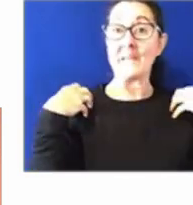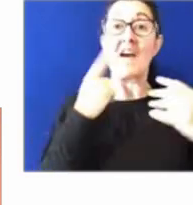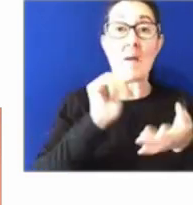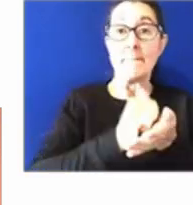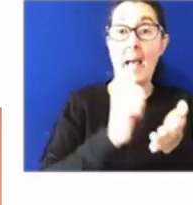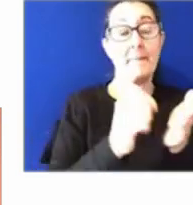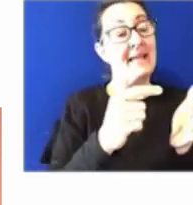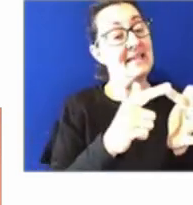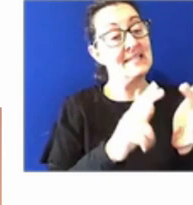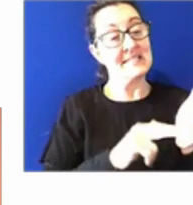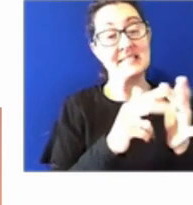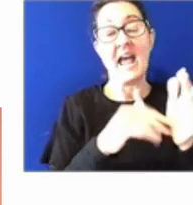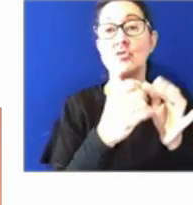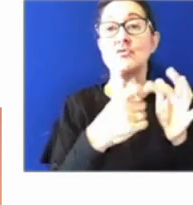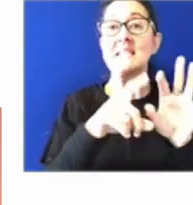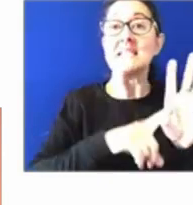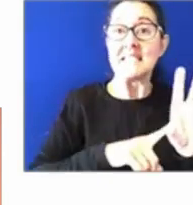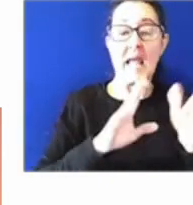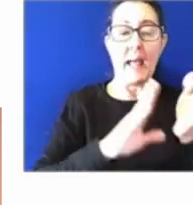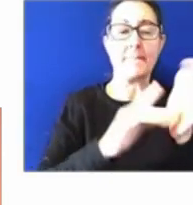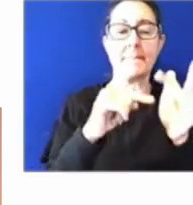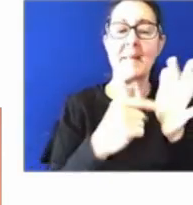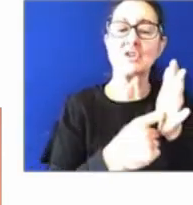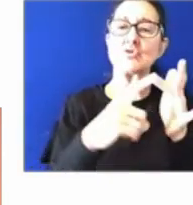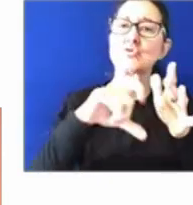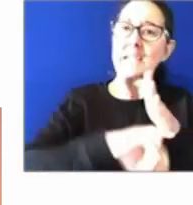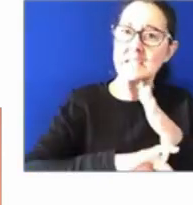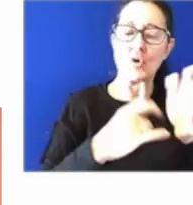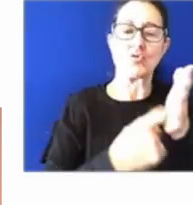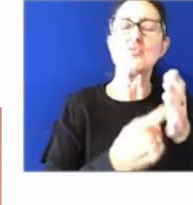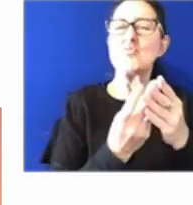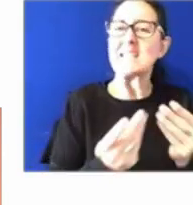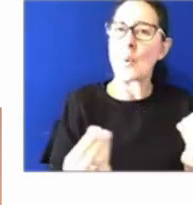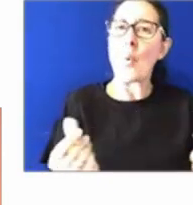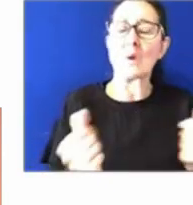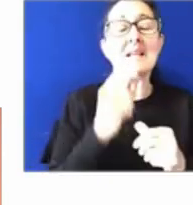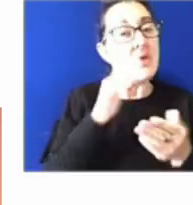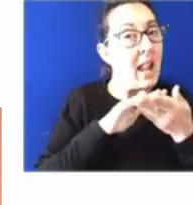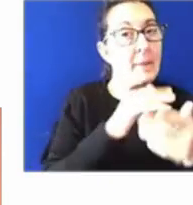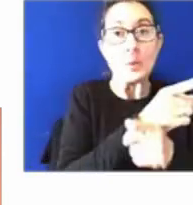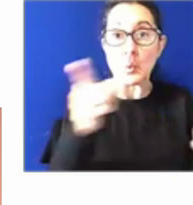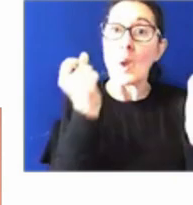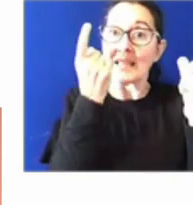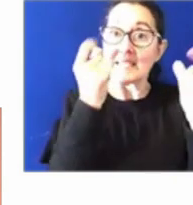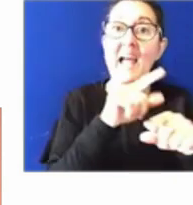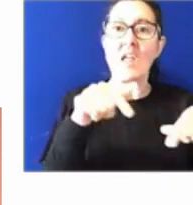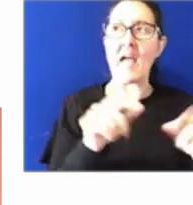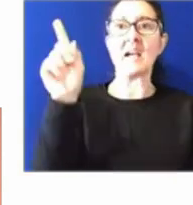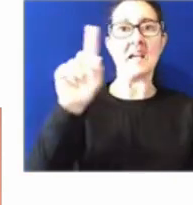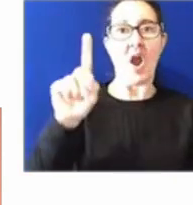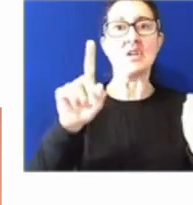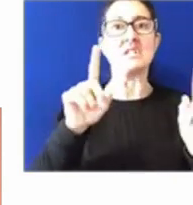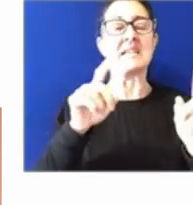designed to help you and to help agencies understand their current integrity measurement capability.